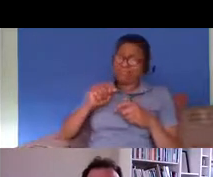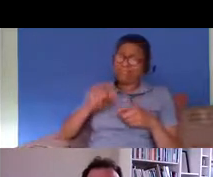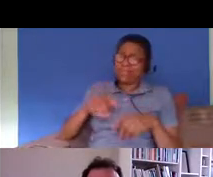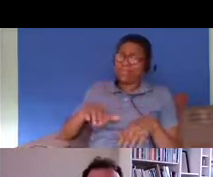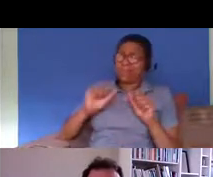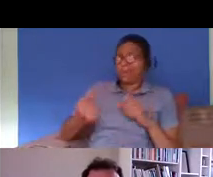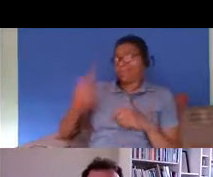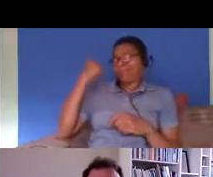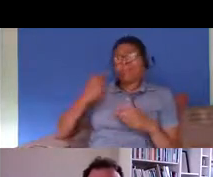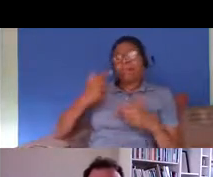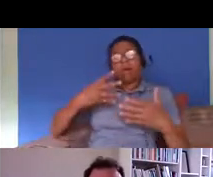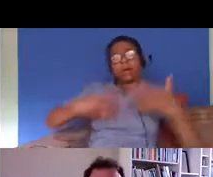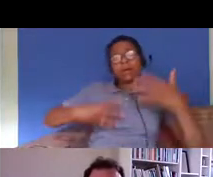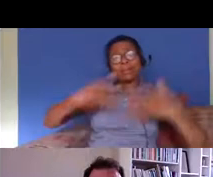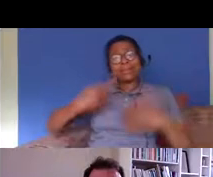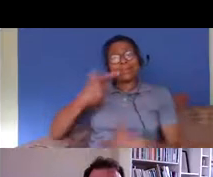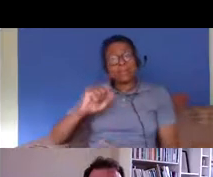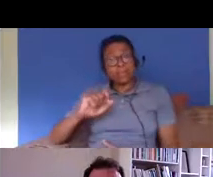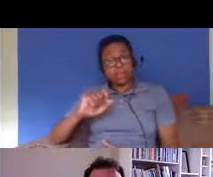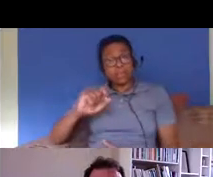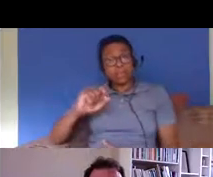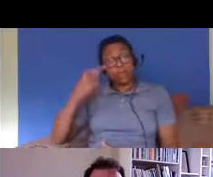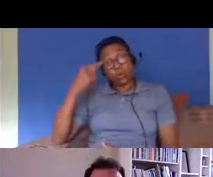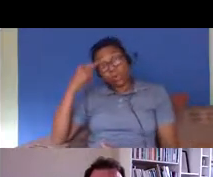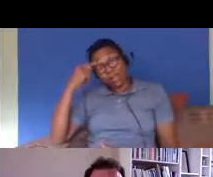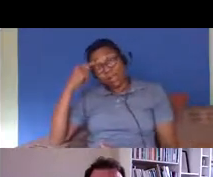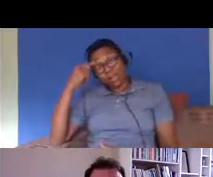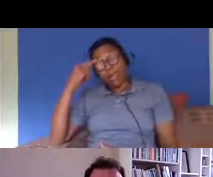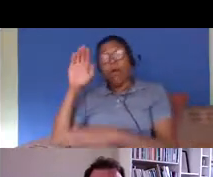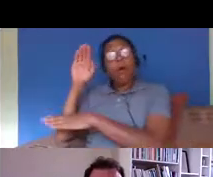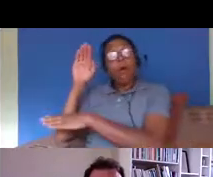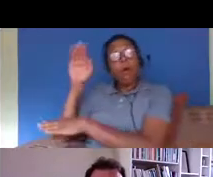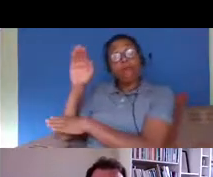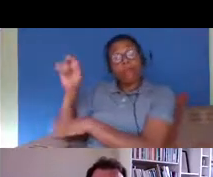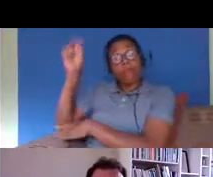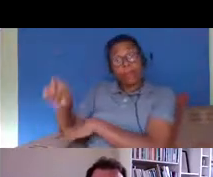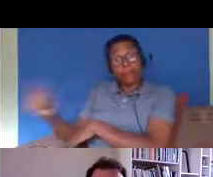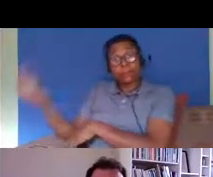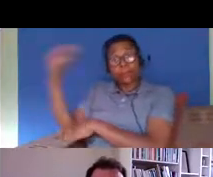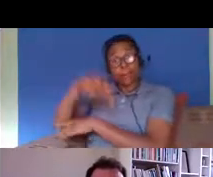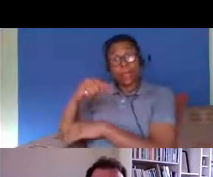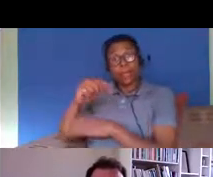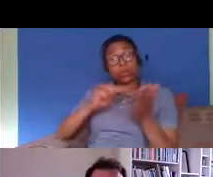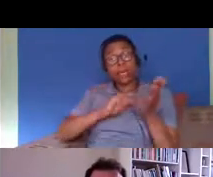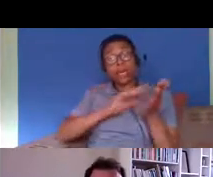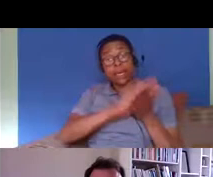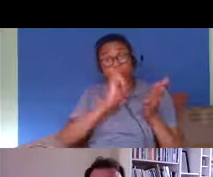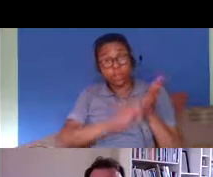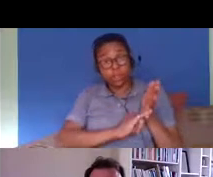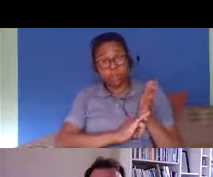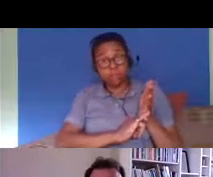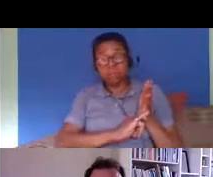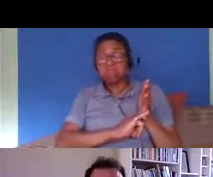um in theory it's not possible for a foreign visitor to use the nhs um however